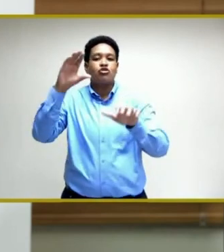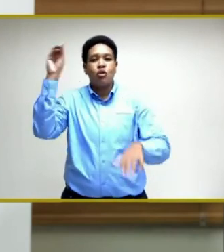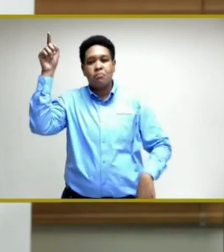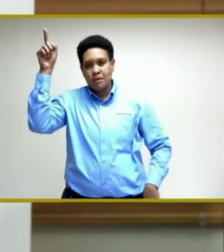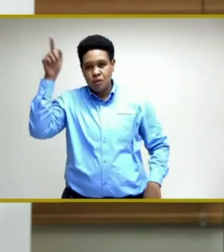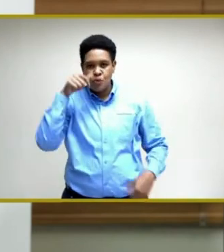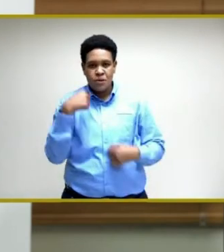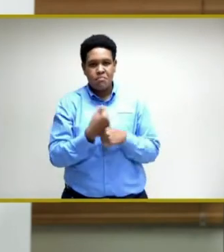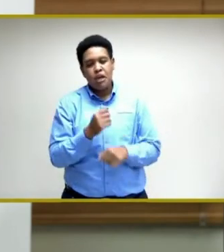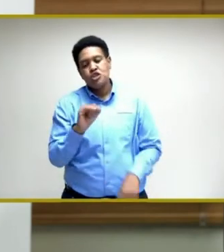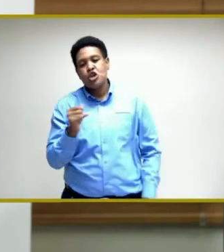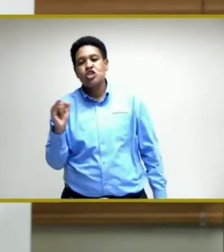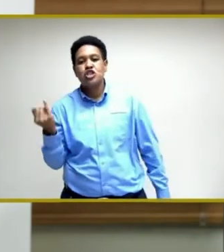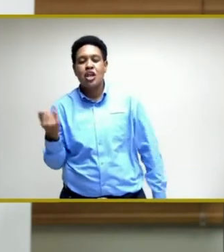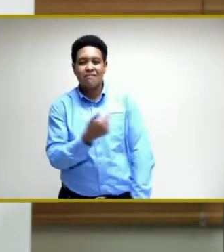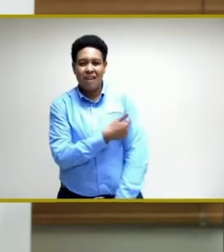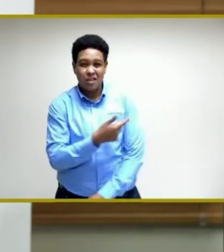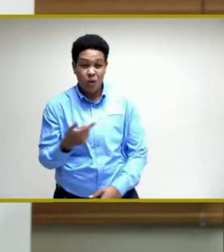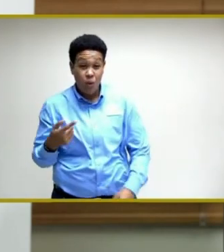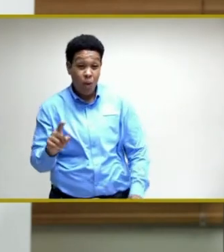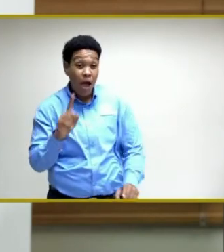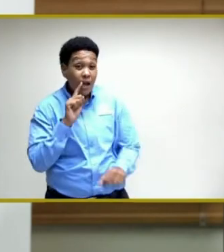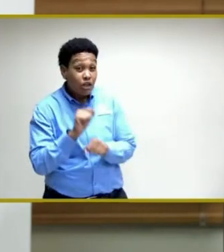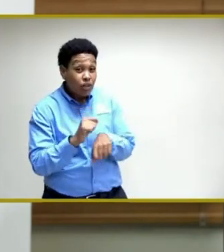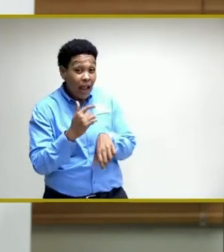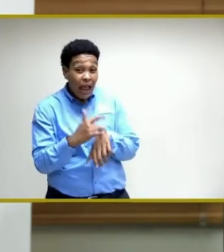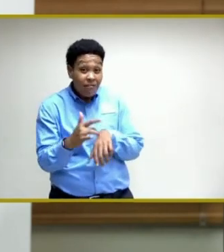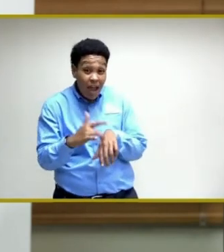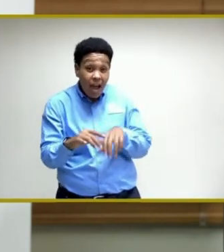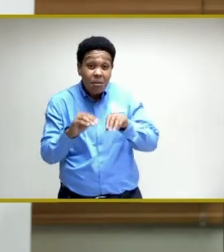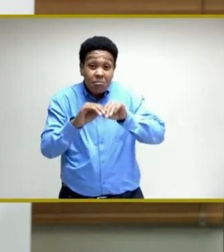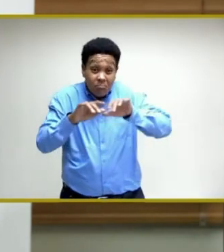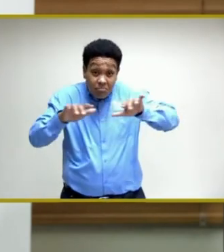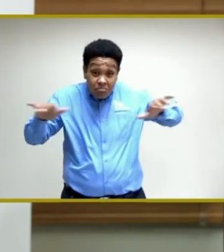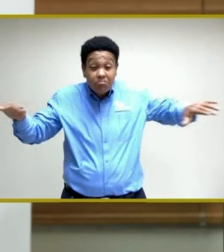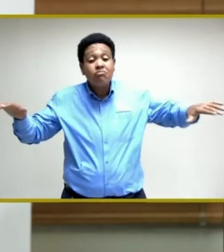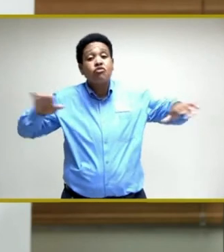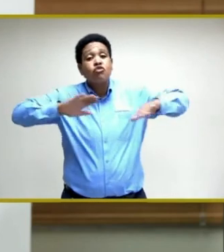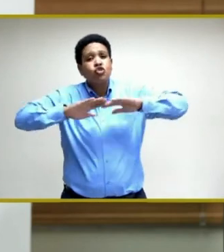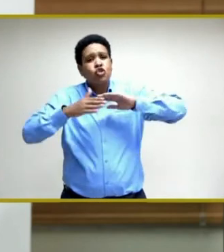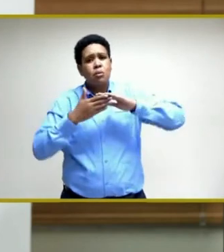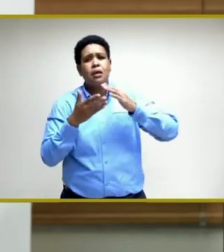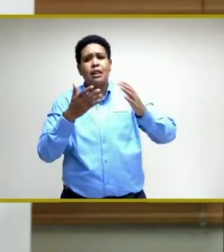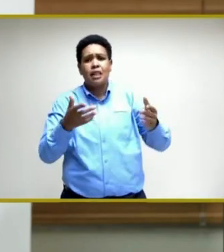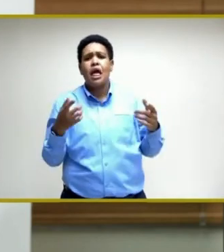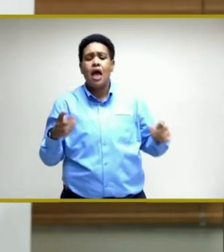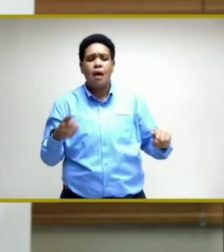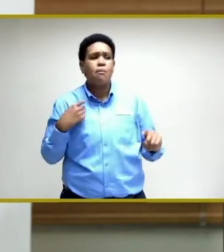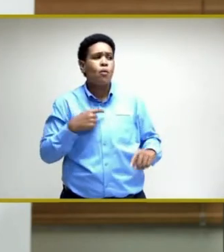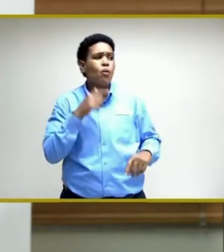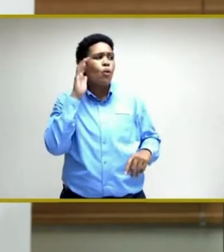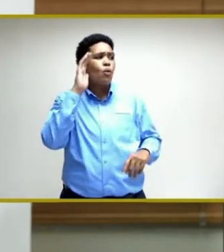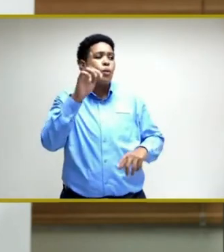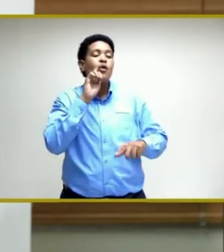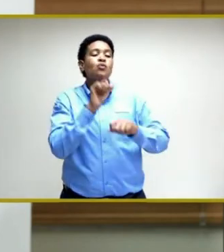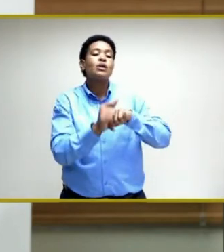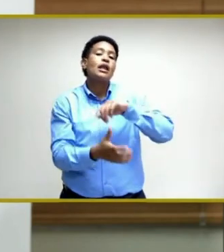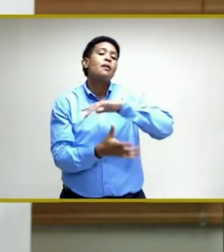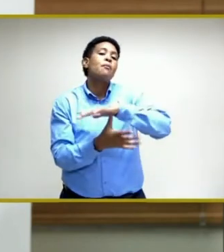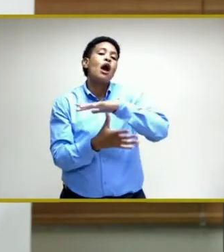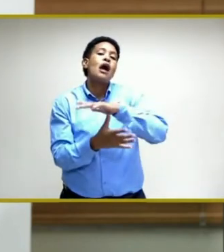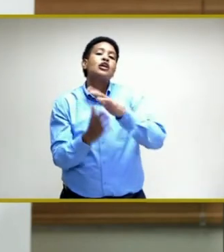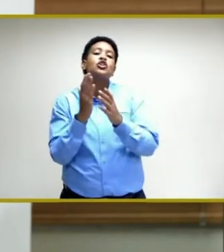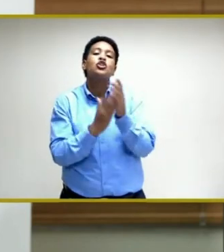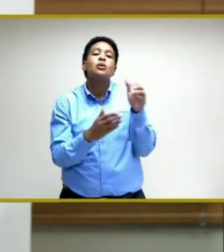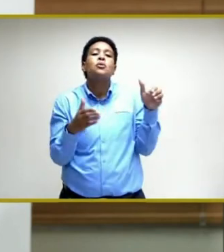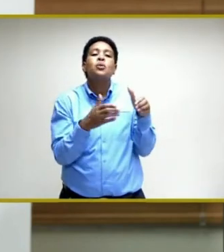And while it will be available across the board, across the country, we will prioritize certain